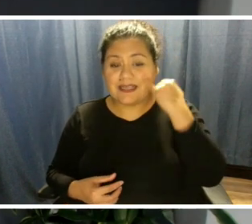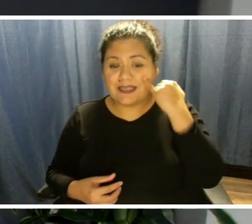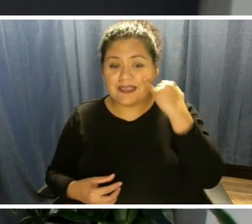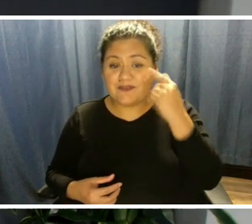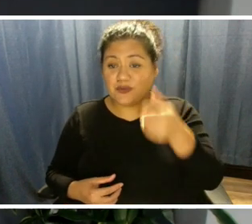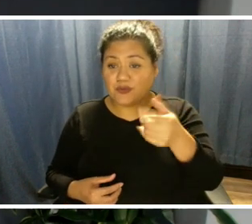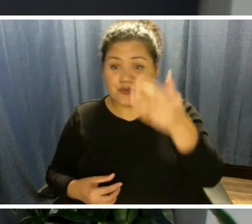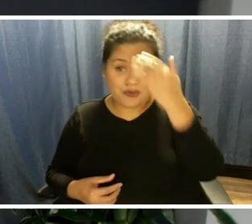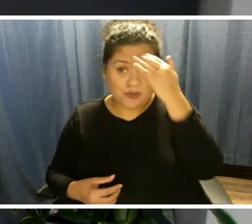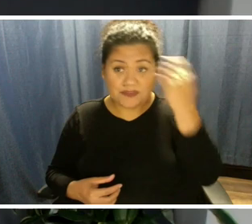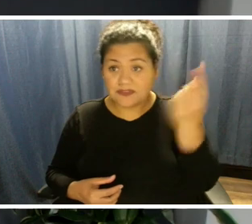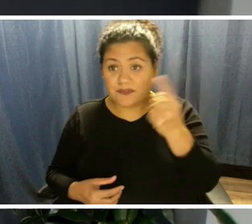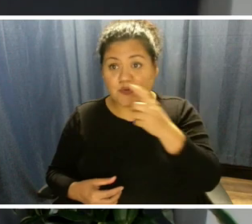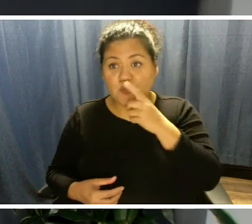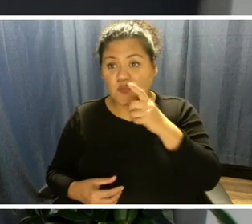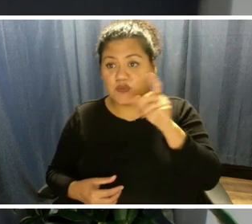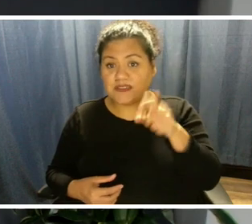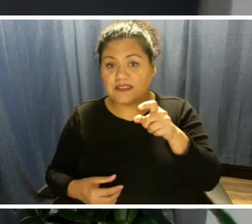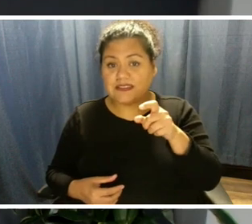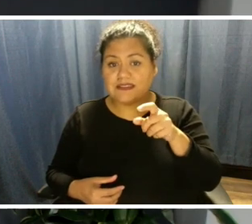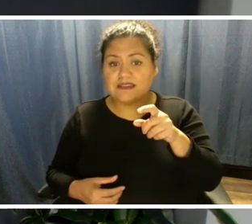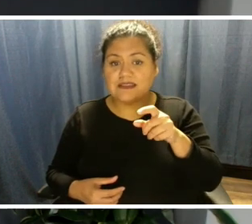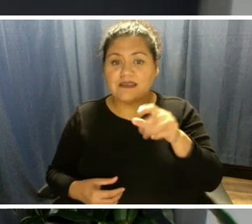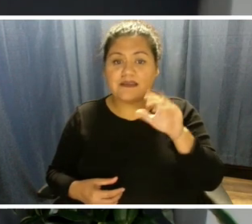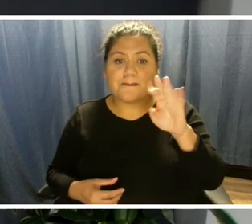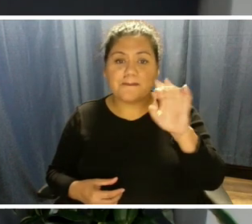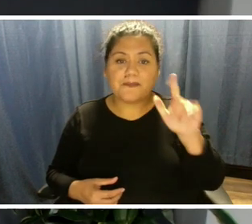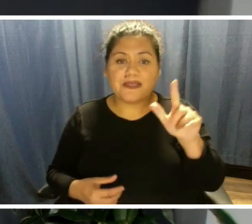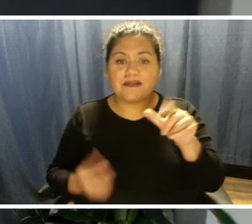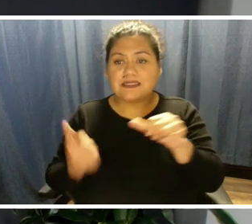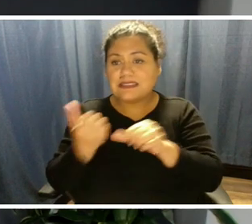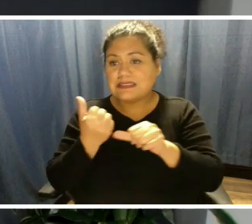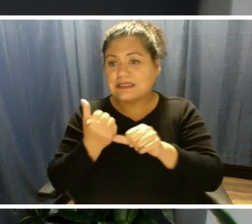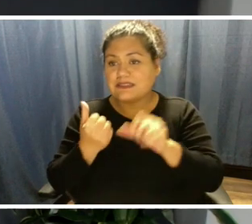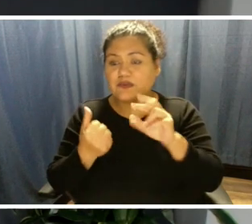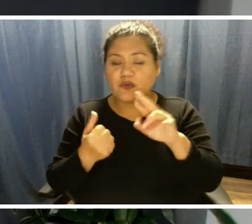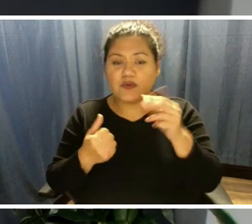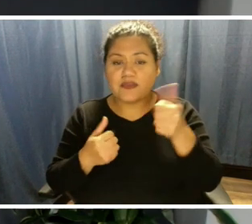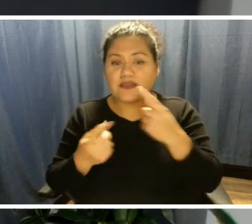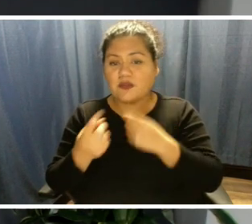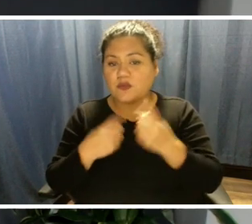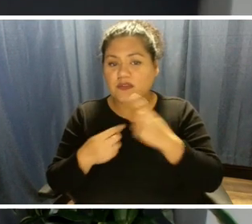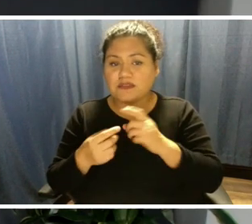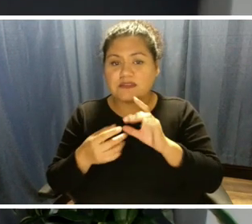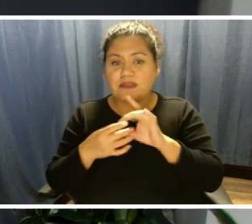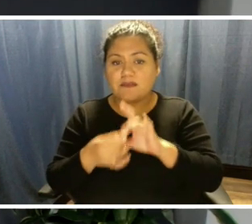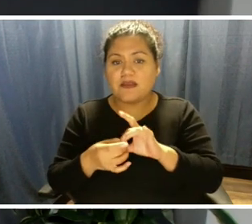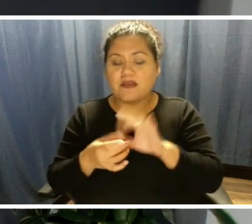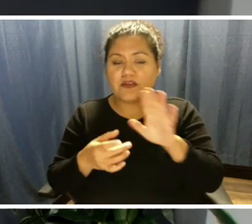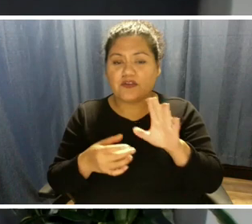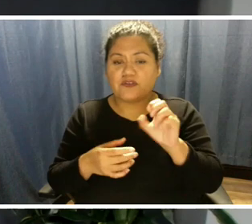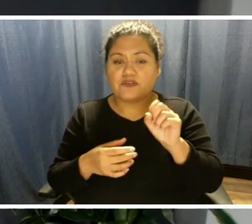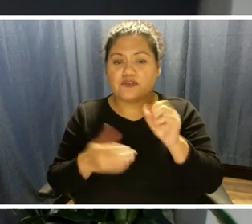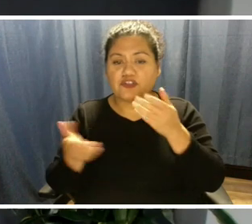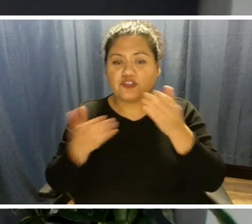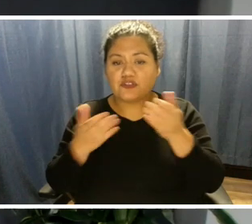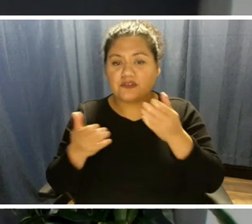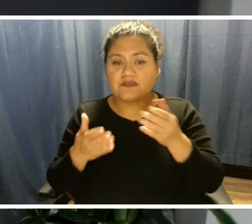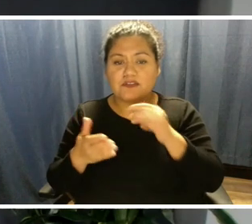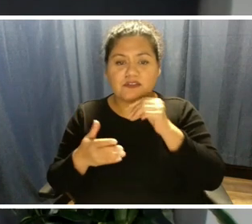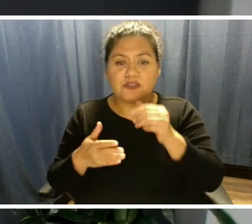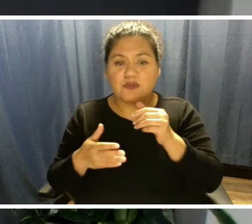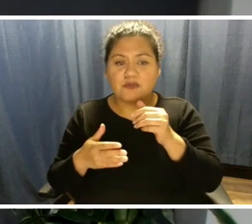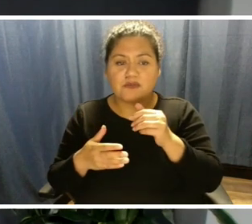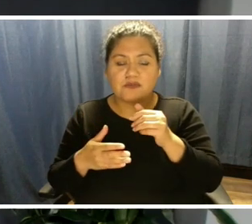that needs bill assistance or any questions about your service, please don't hesitate to